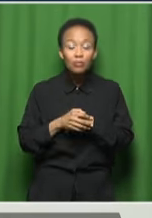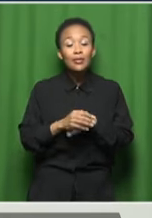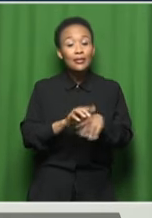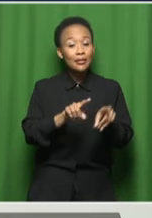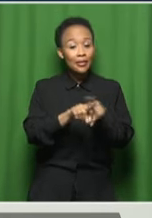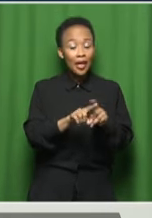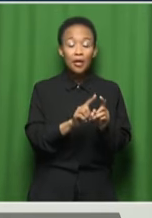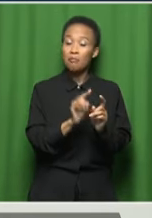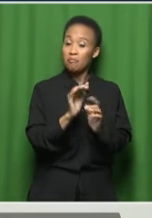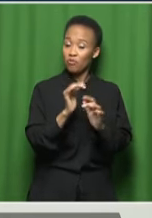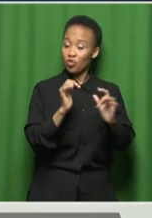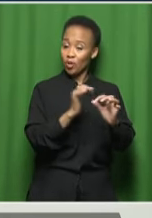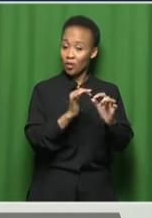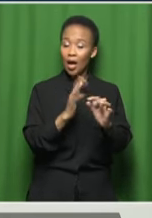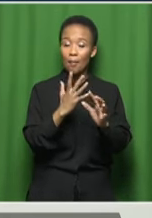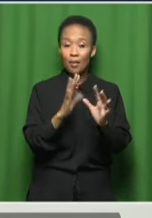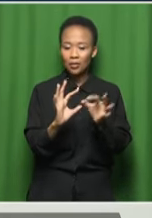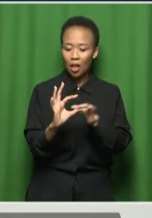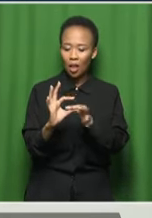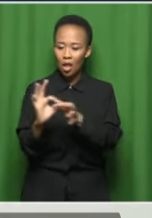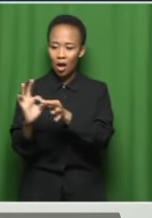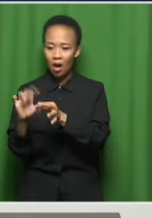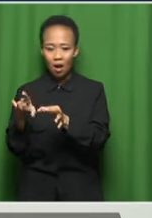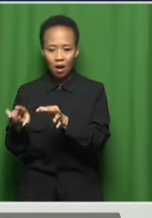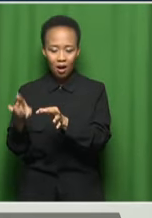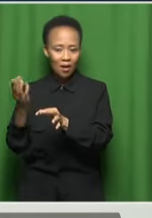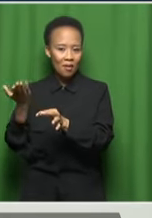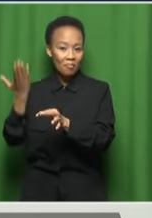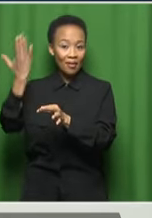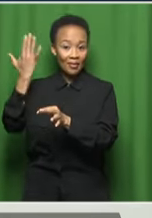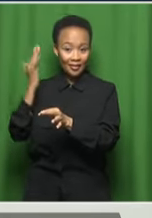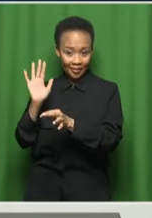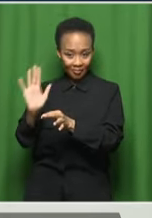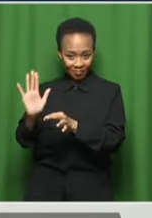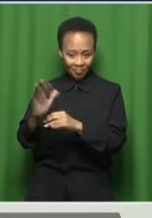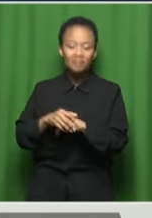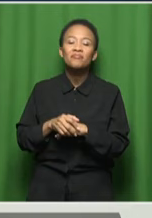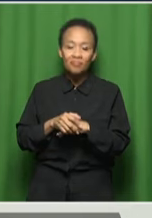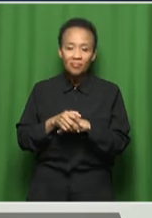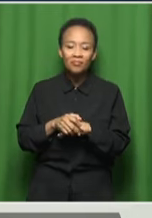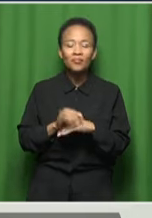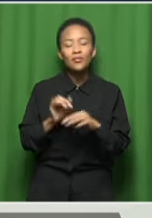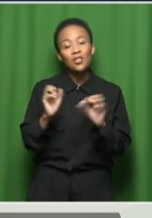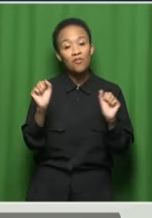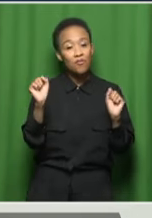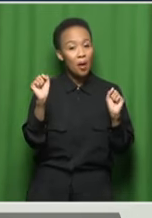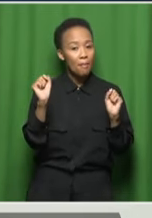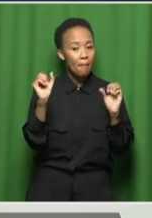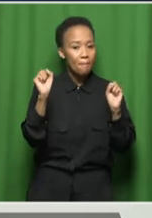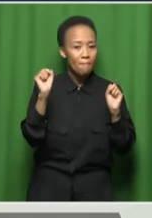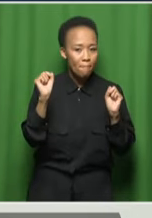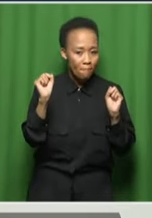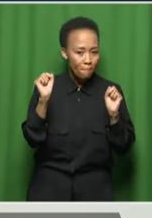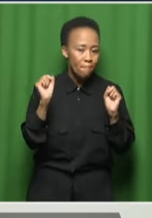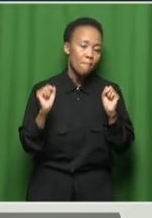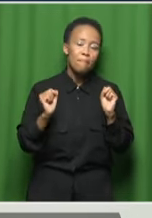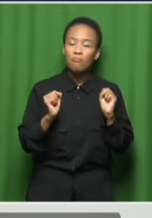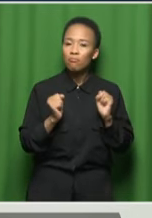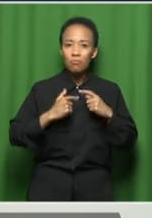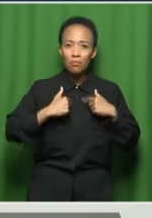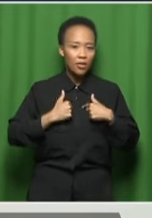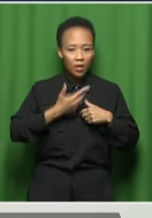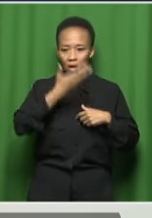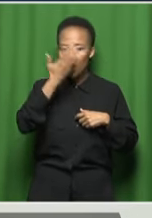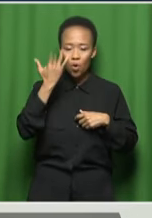to past influences. Okay. Because if we are speaking about, I don't know, whoever is popping at the